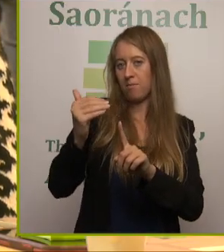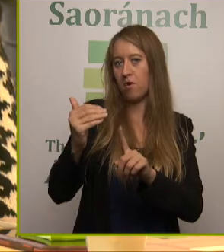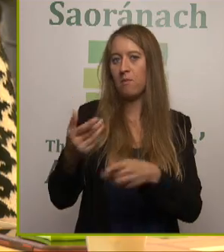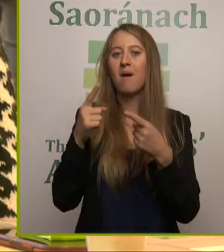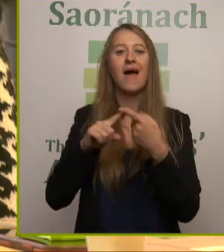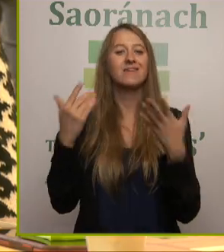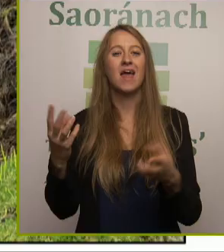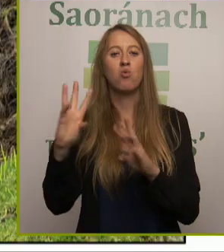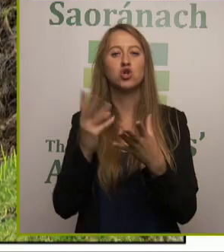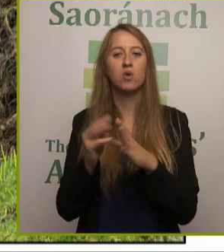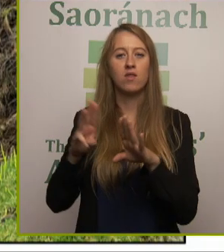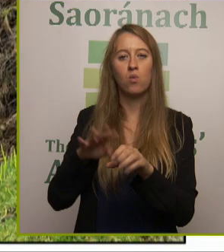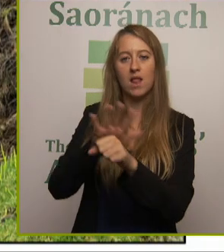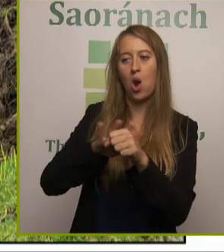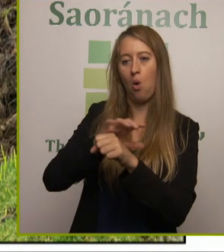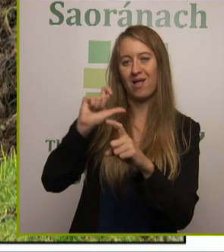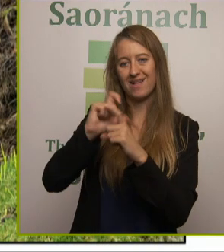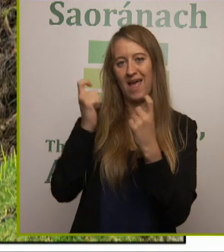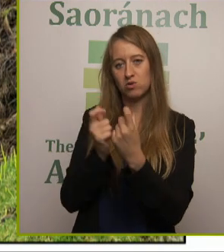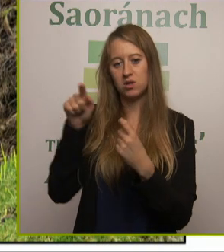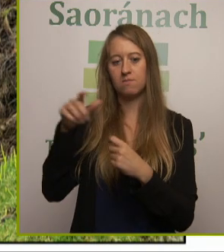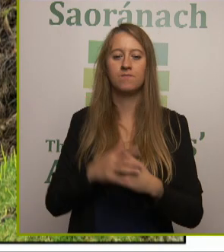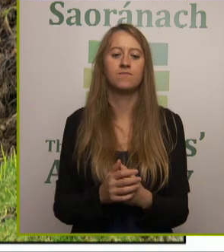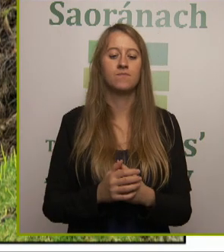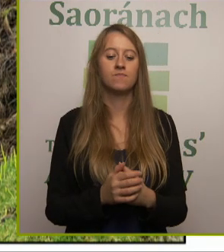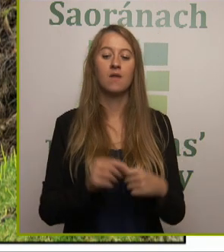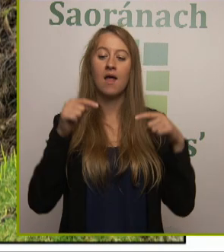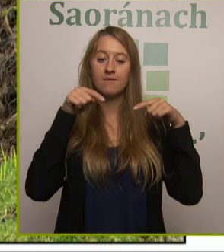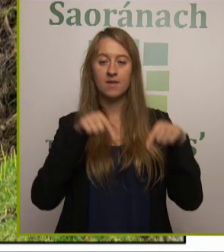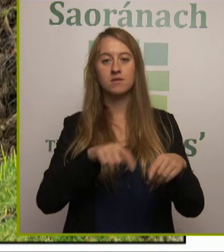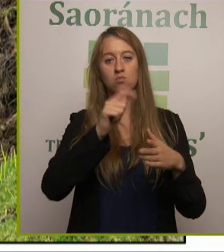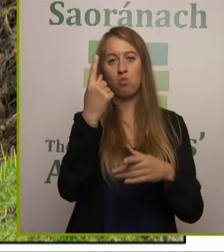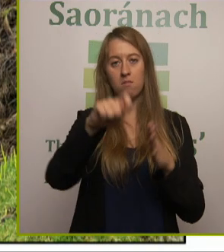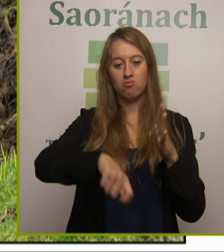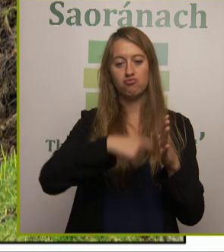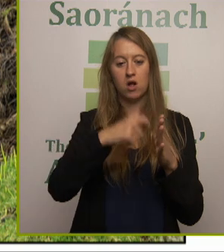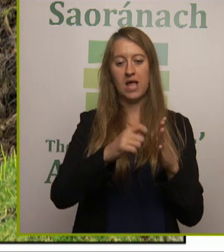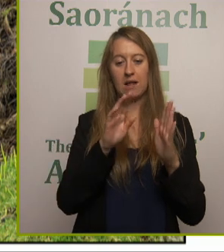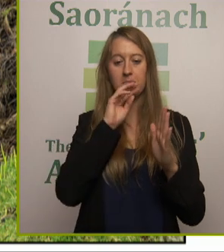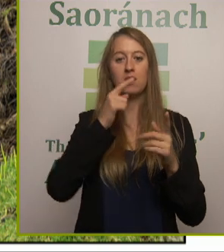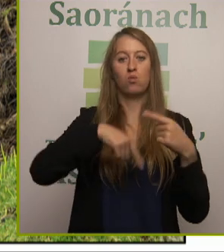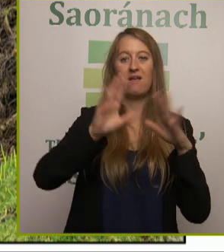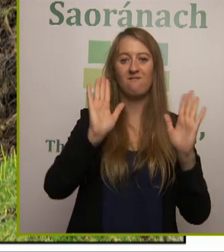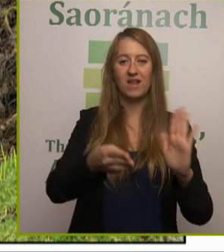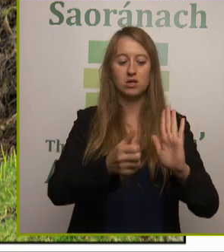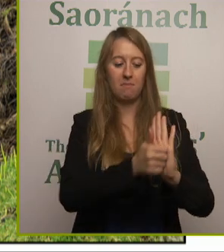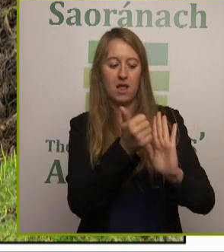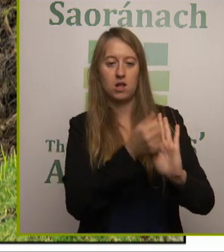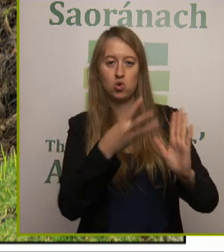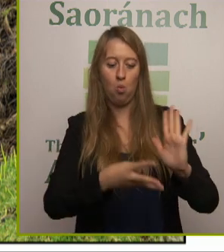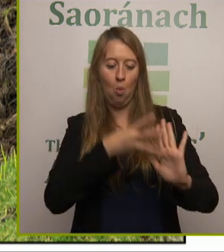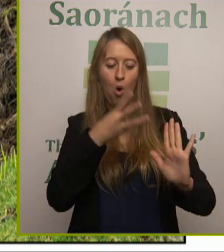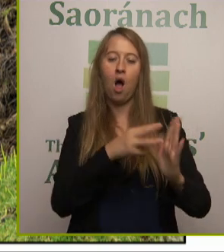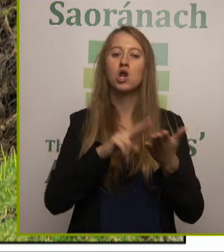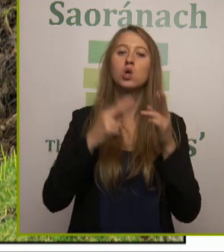have, this is our revetment projects where we build this wall of natural materials, brash, willow and these